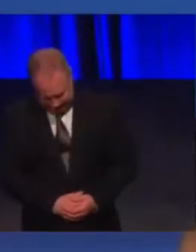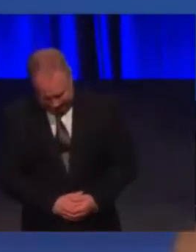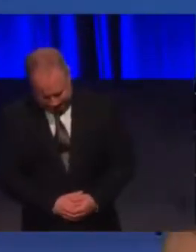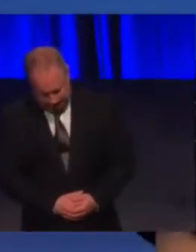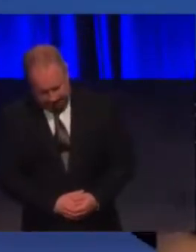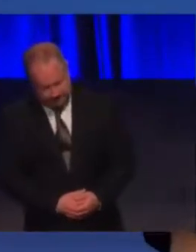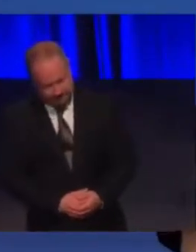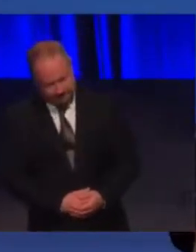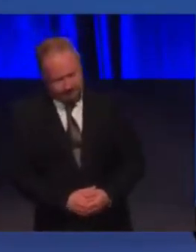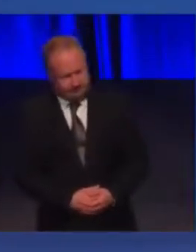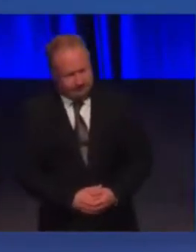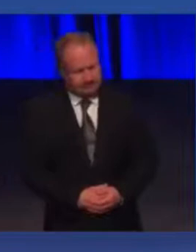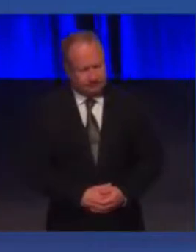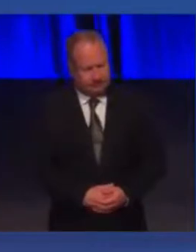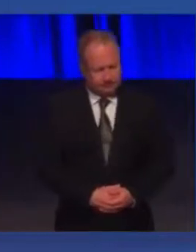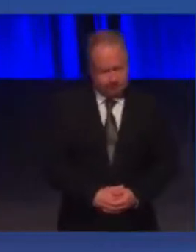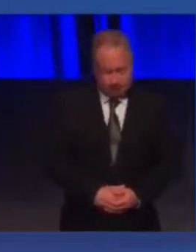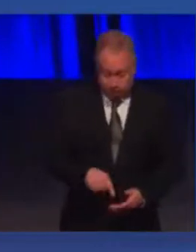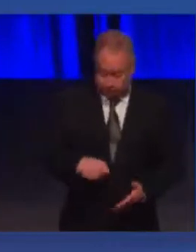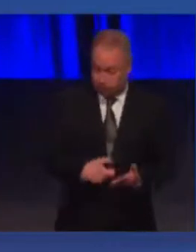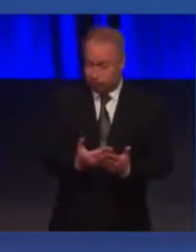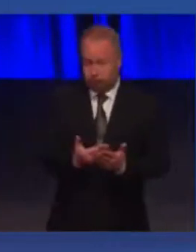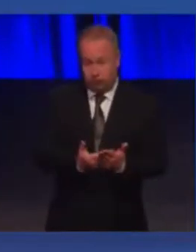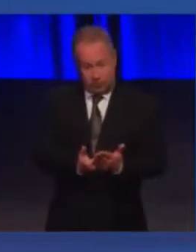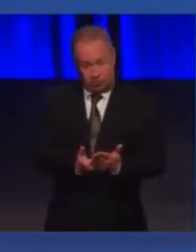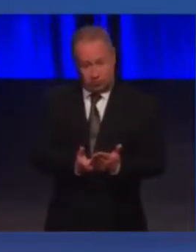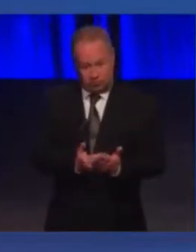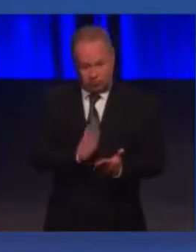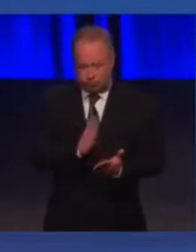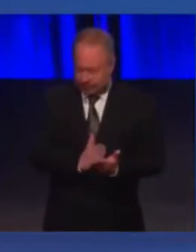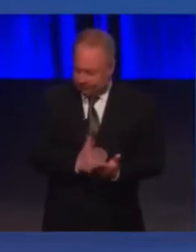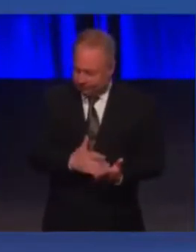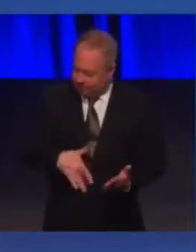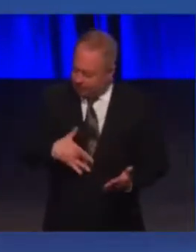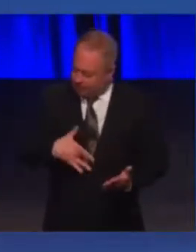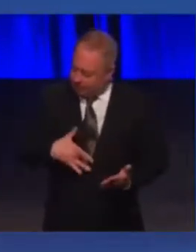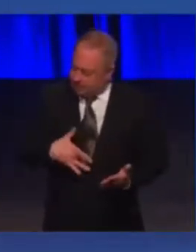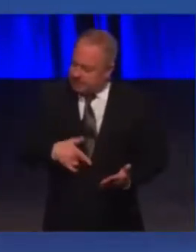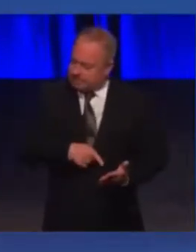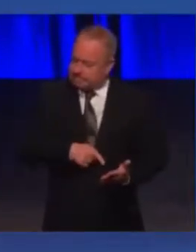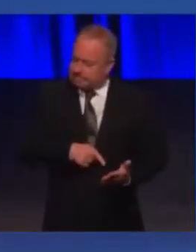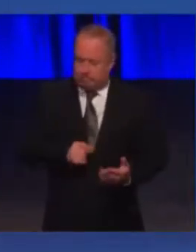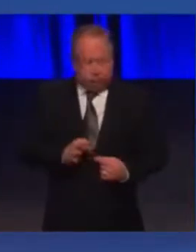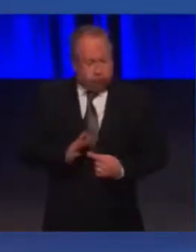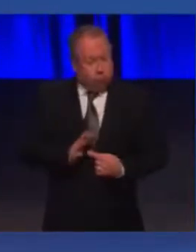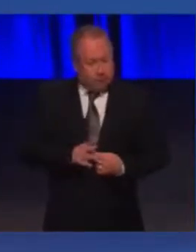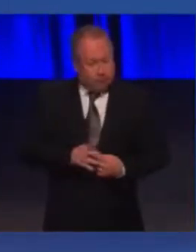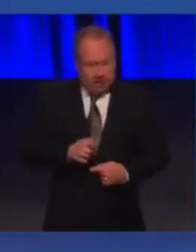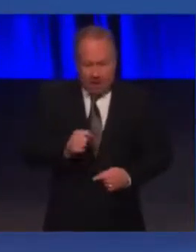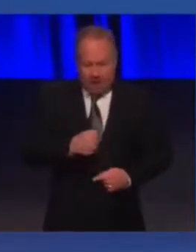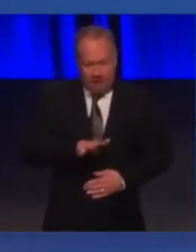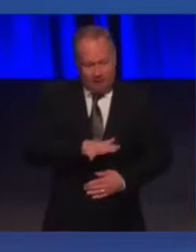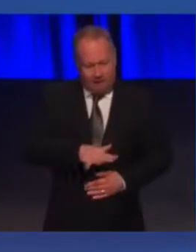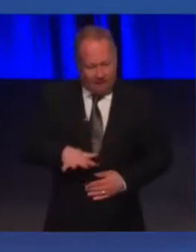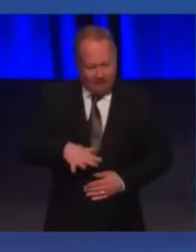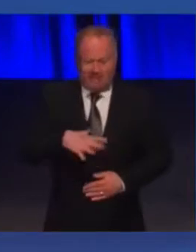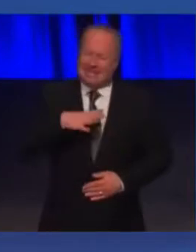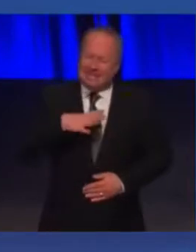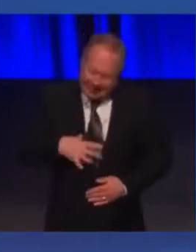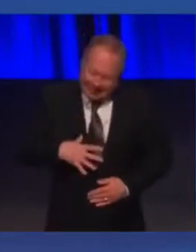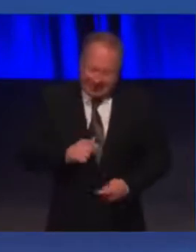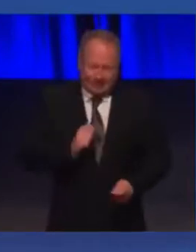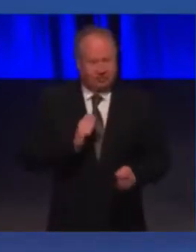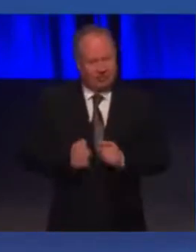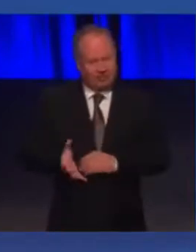Conference, you'll understand why this resolution is personal. As a family, we need to use a changing places toilet.